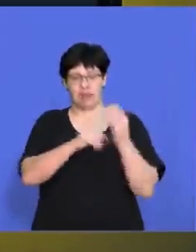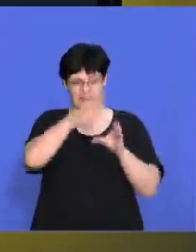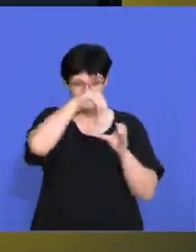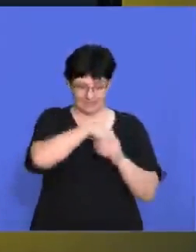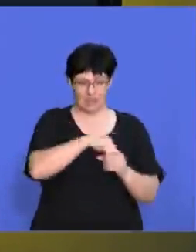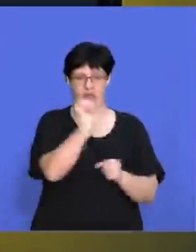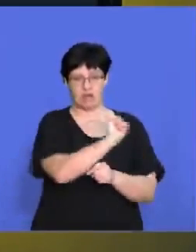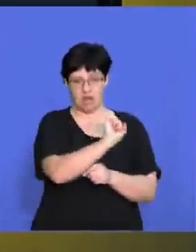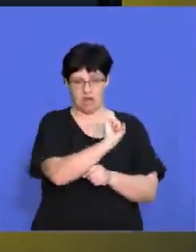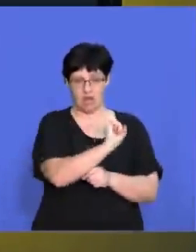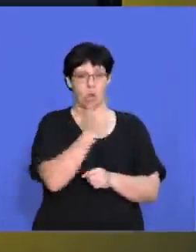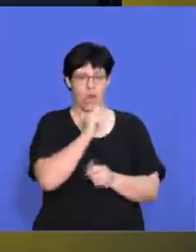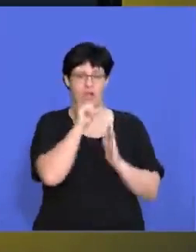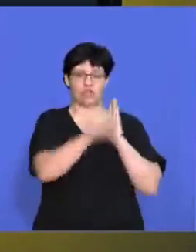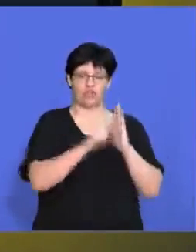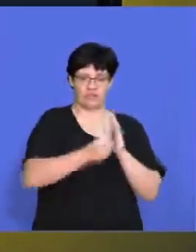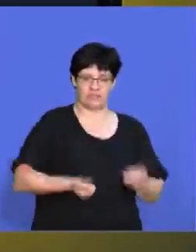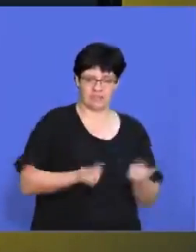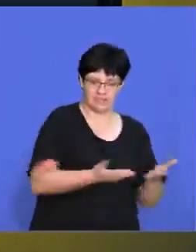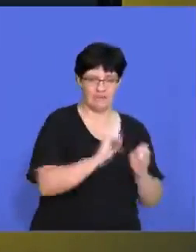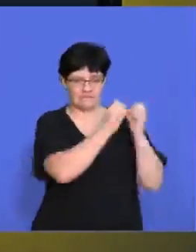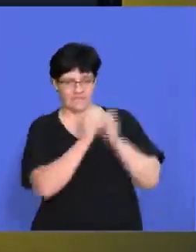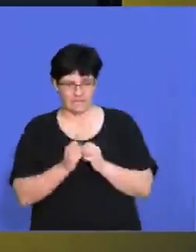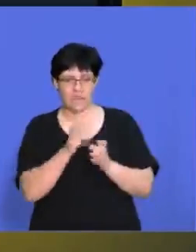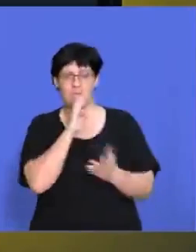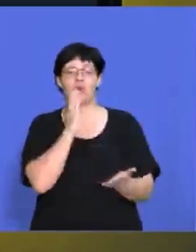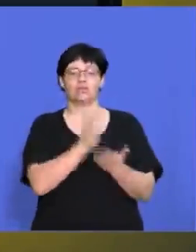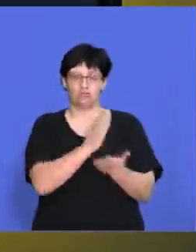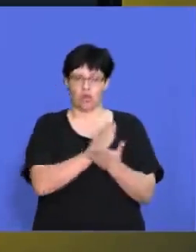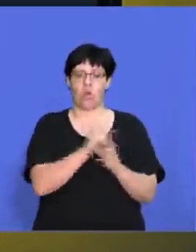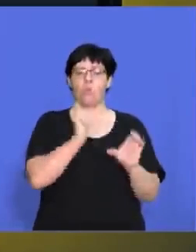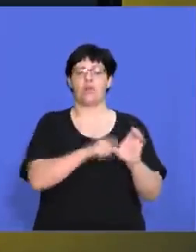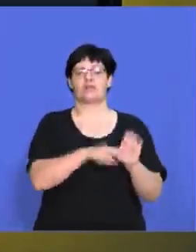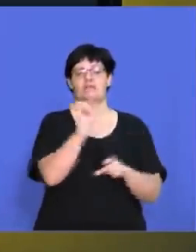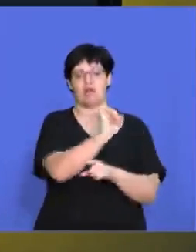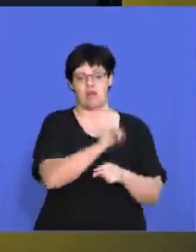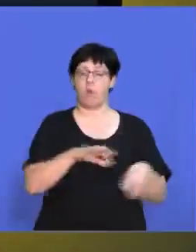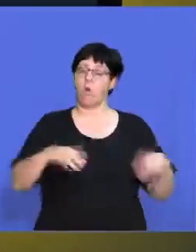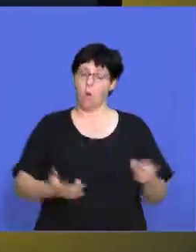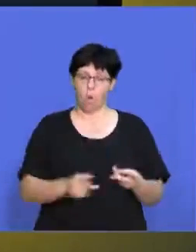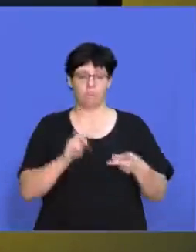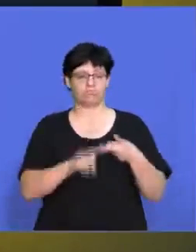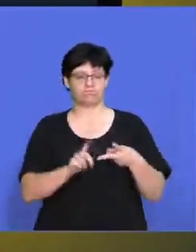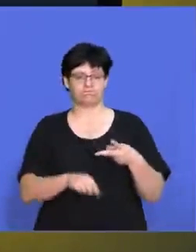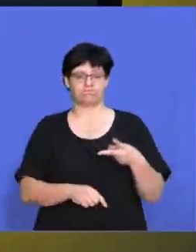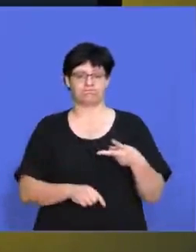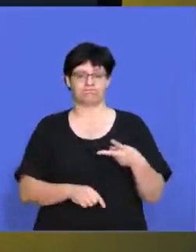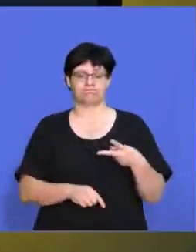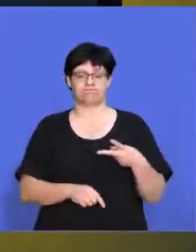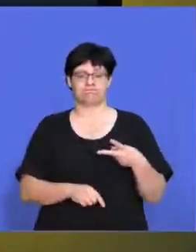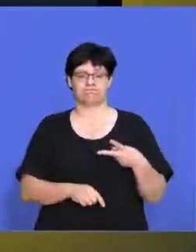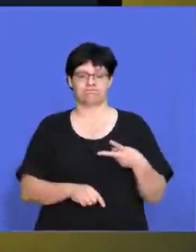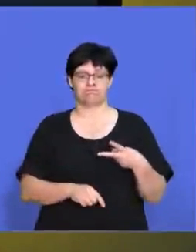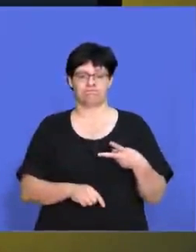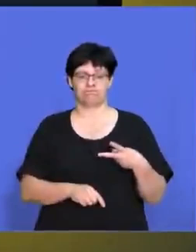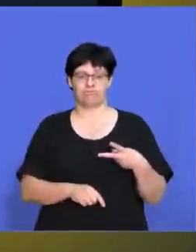parts are going into people's cars when they servicing them and fixing them, which ensures quality of their car there. They could also perhaps,